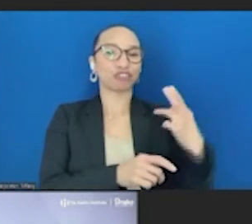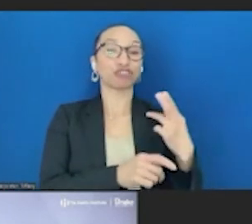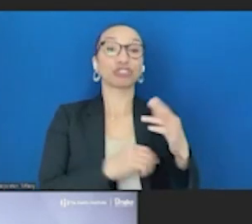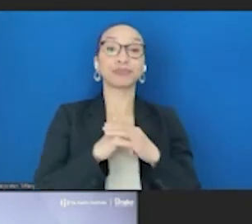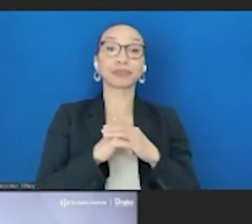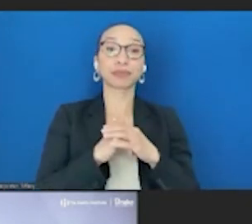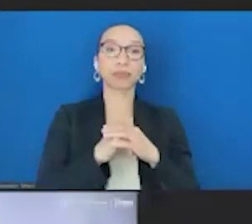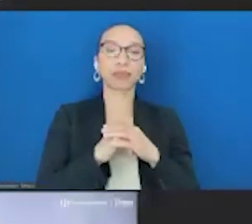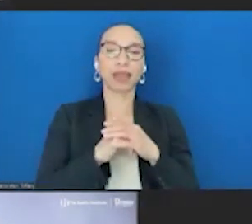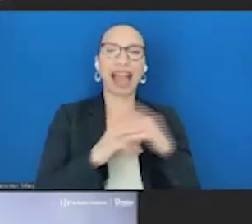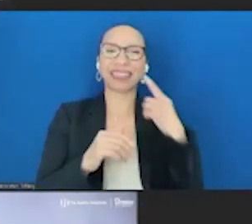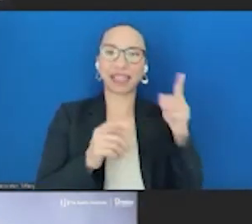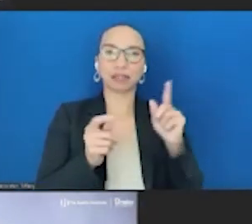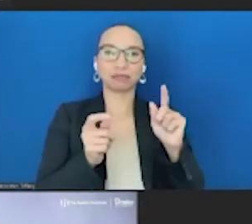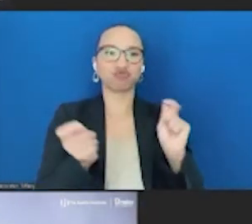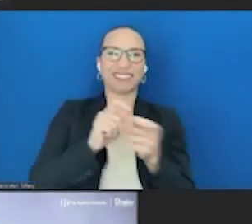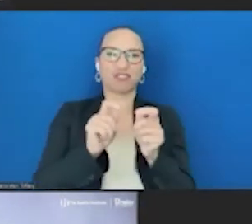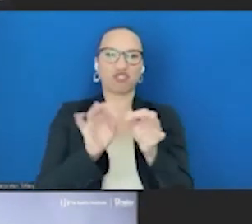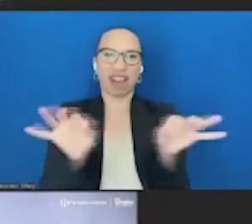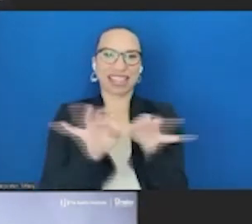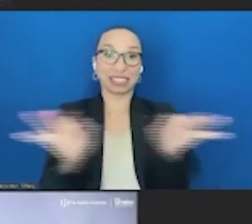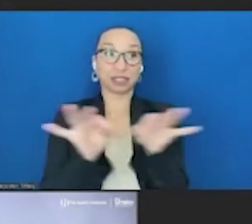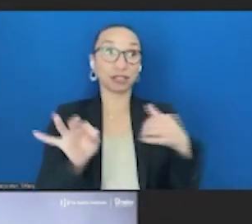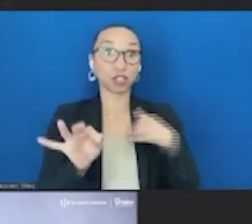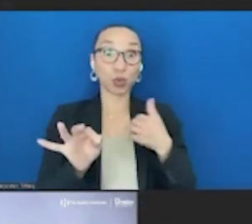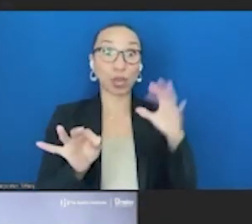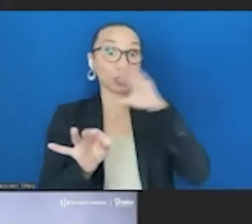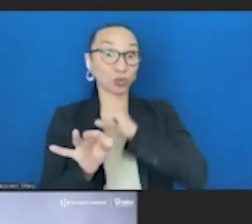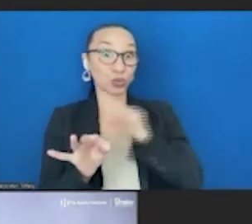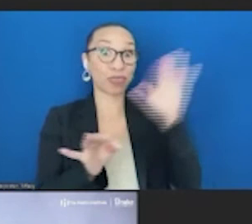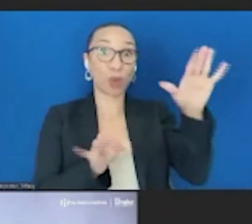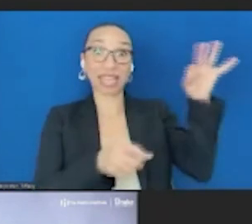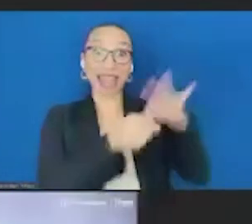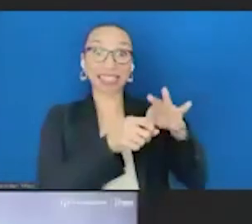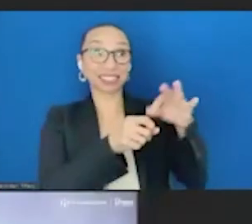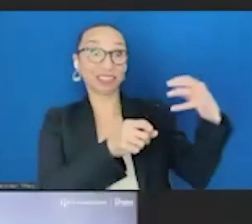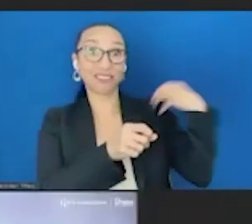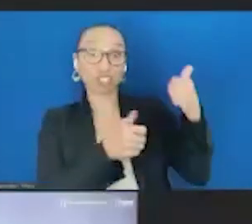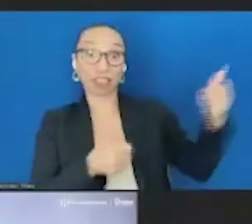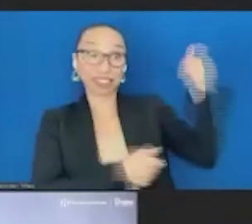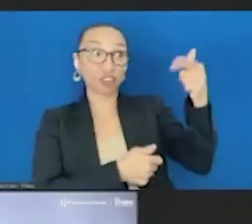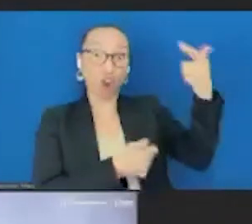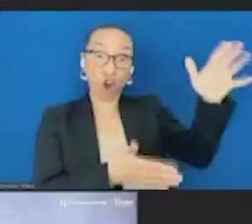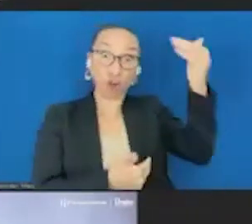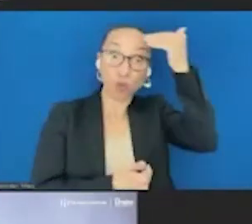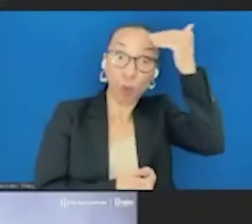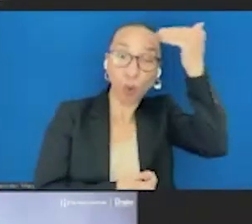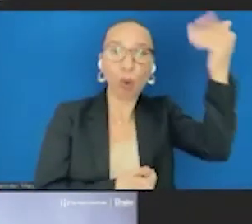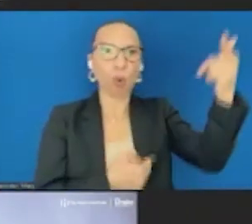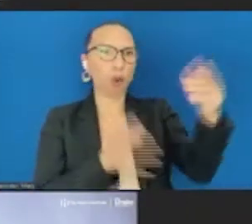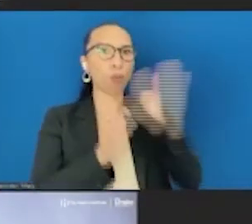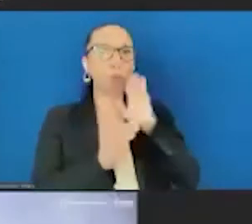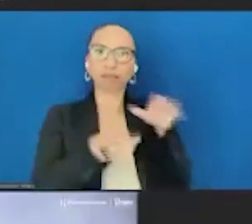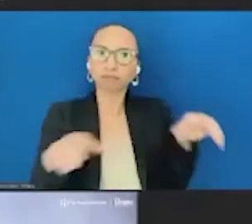elected officials are informed and ethical, essentially, or do we need to have public debates to ensure that the